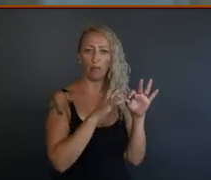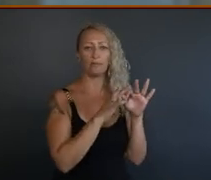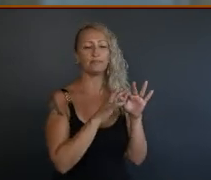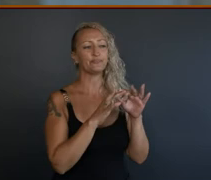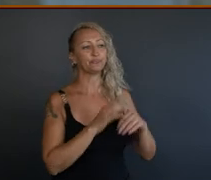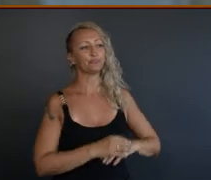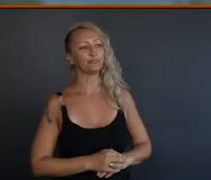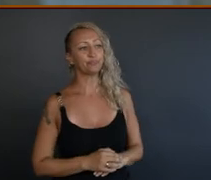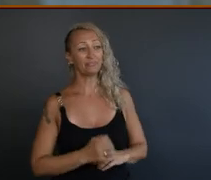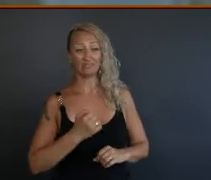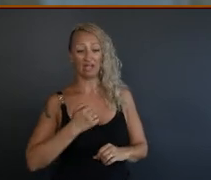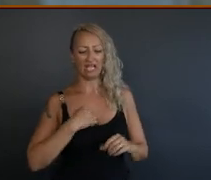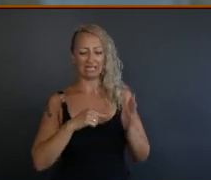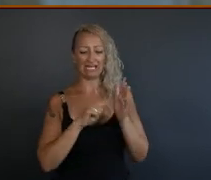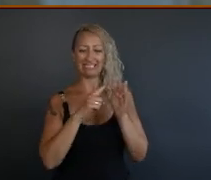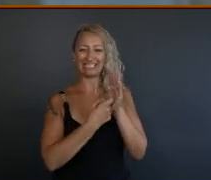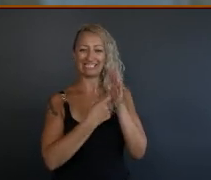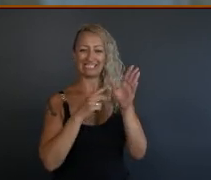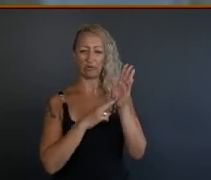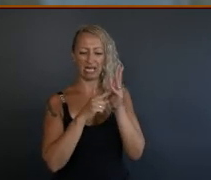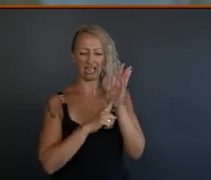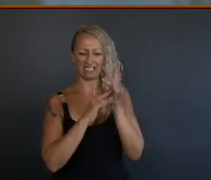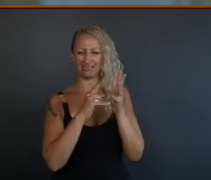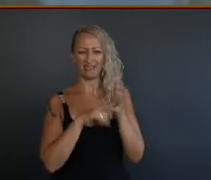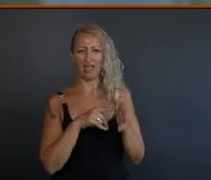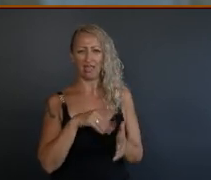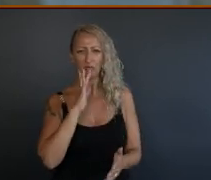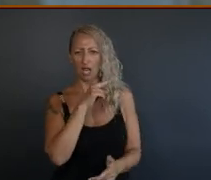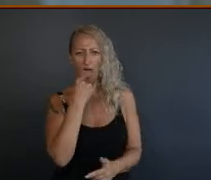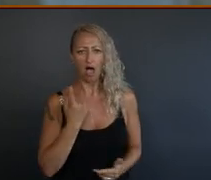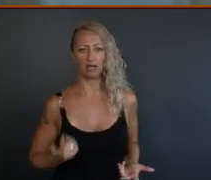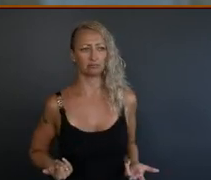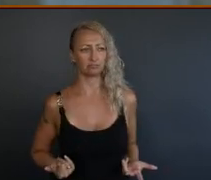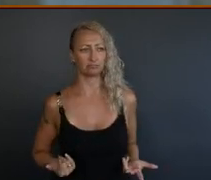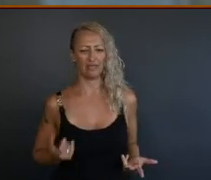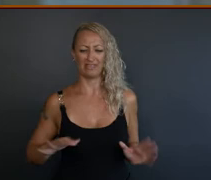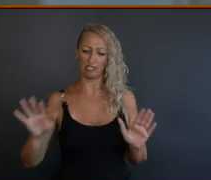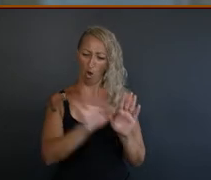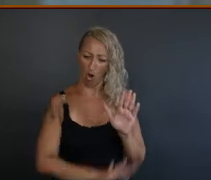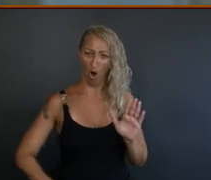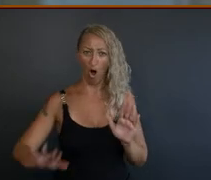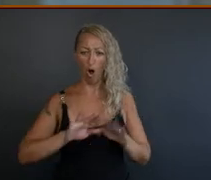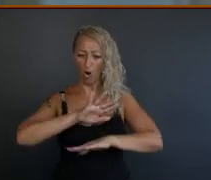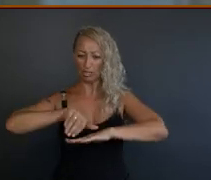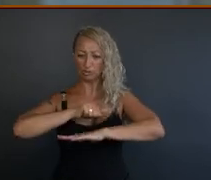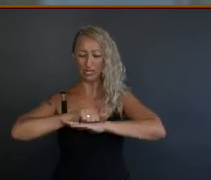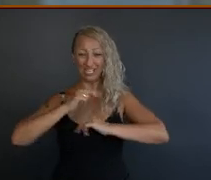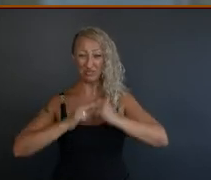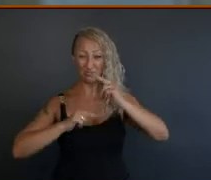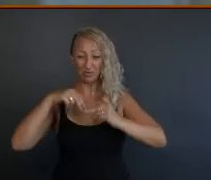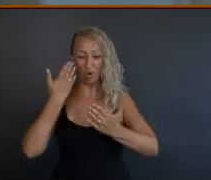my eye, was a complete lie. It's a fallacy, you know what mean? Like this whole continent was built on a lie.